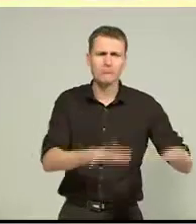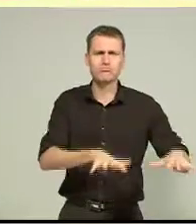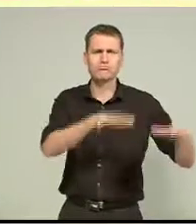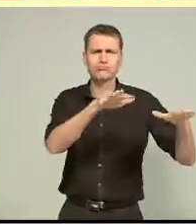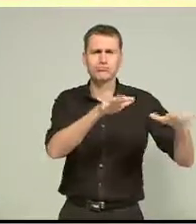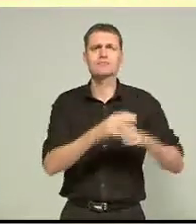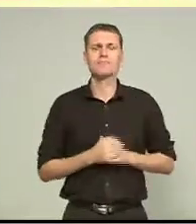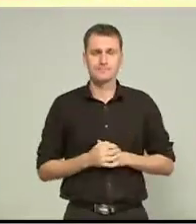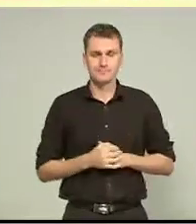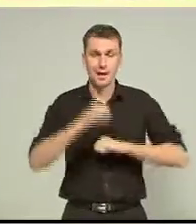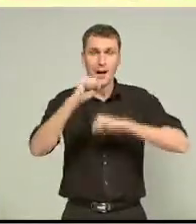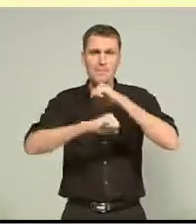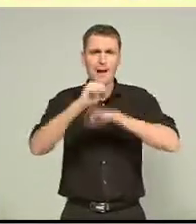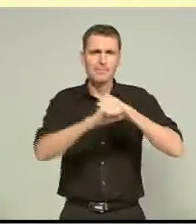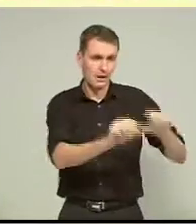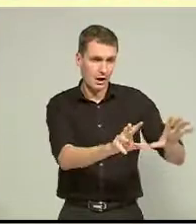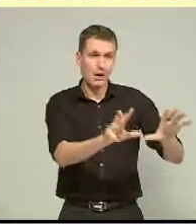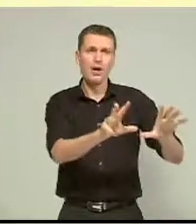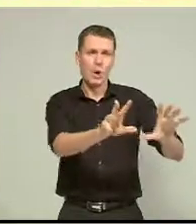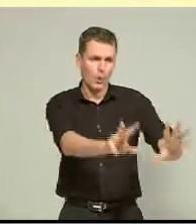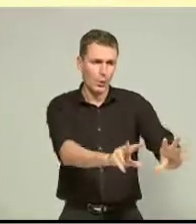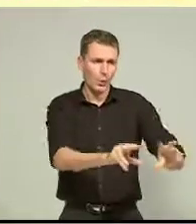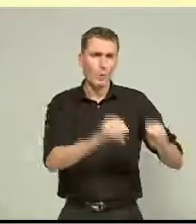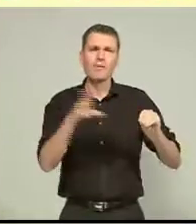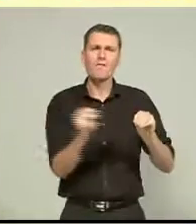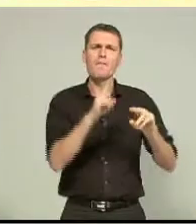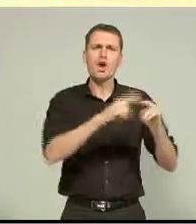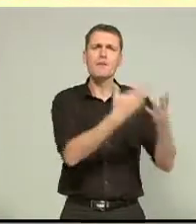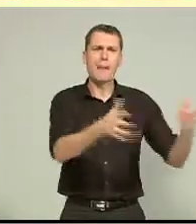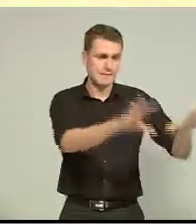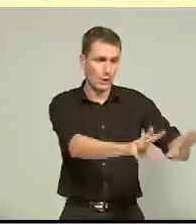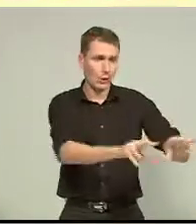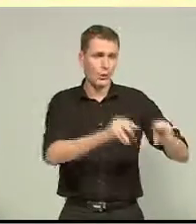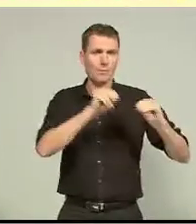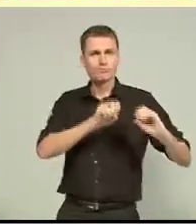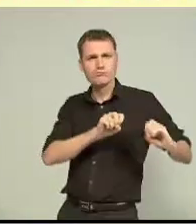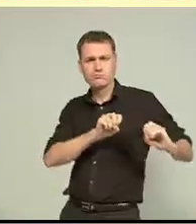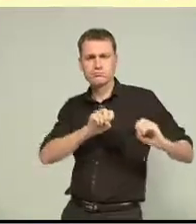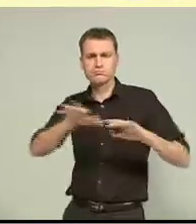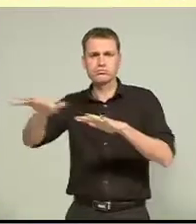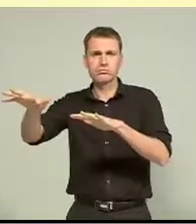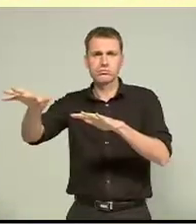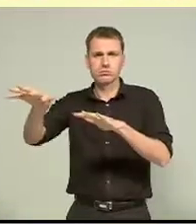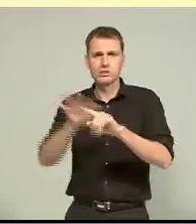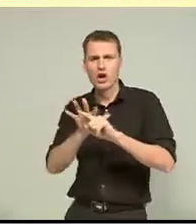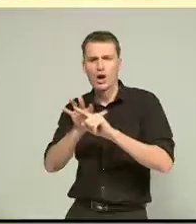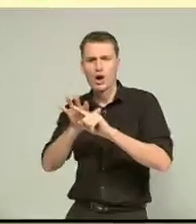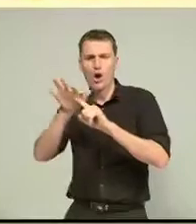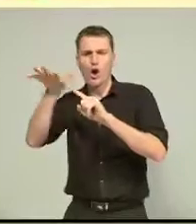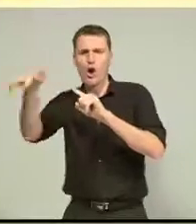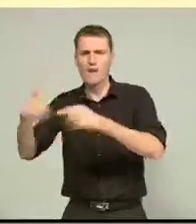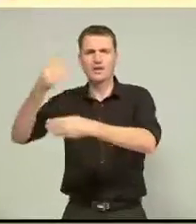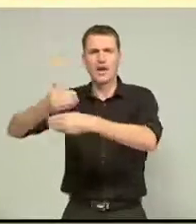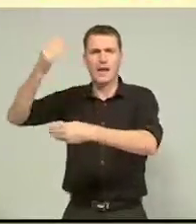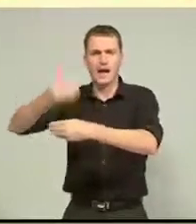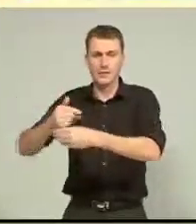pumps pick that water that's draining into it from Flockton Basin and shoot it over that shutter. The